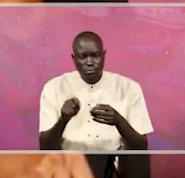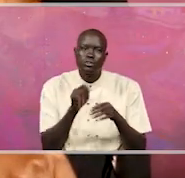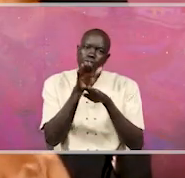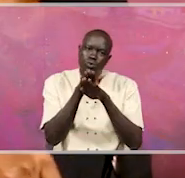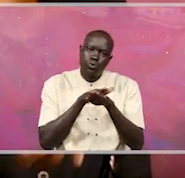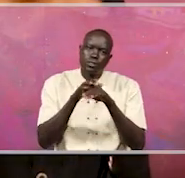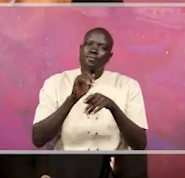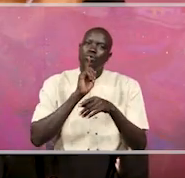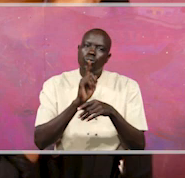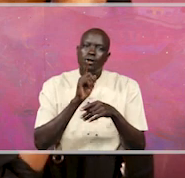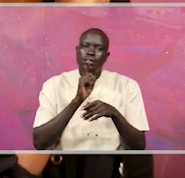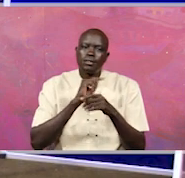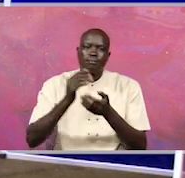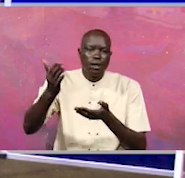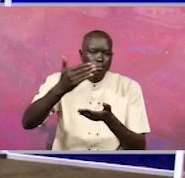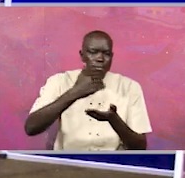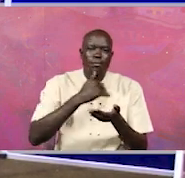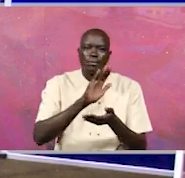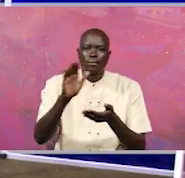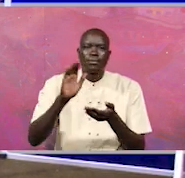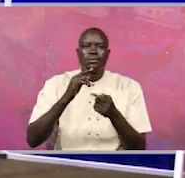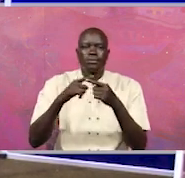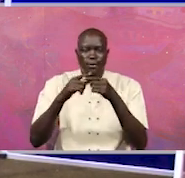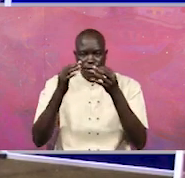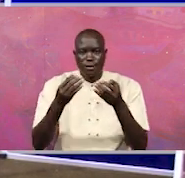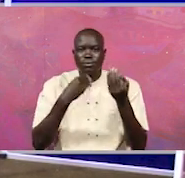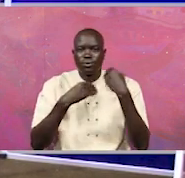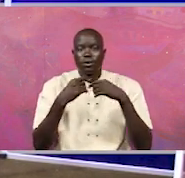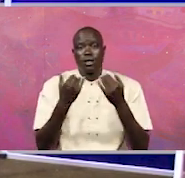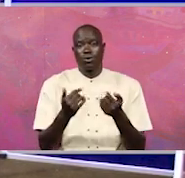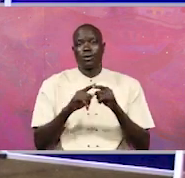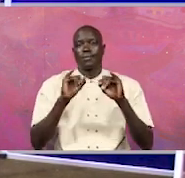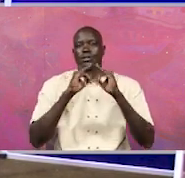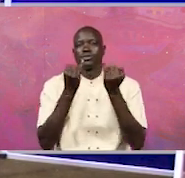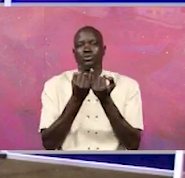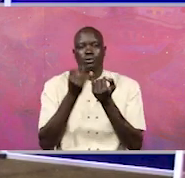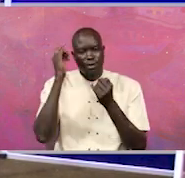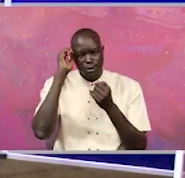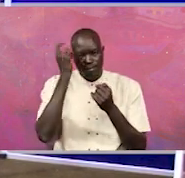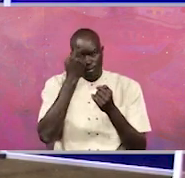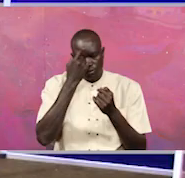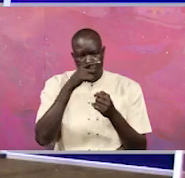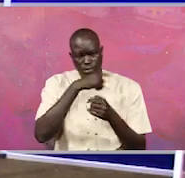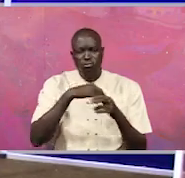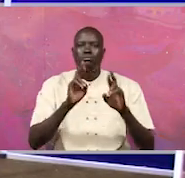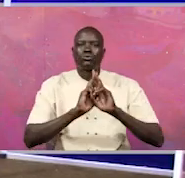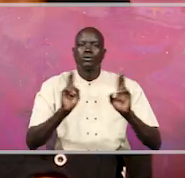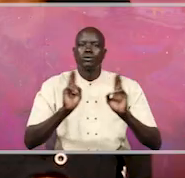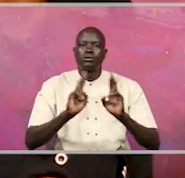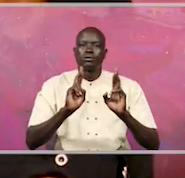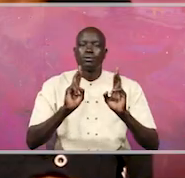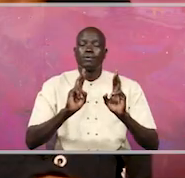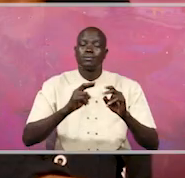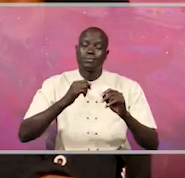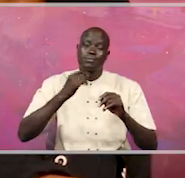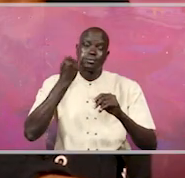there are orders to recover proceeds of crime. As an entity of government, as an arm of government, we are going to make it very harsh